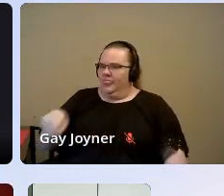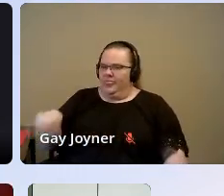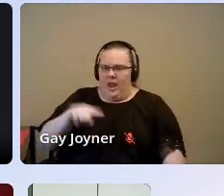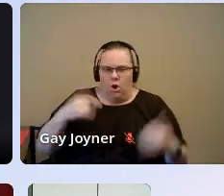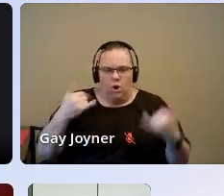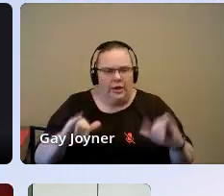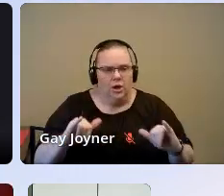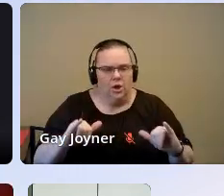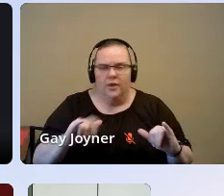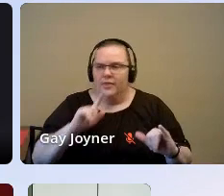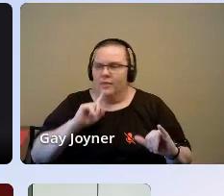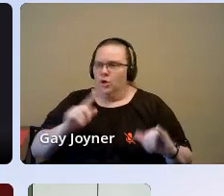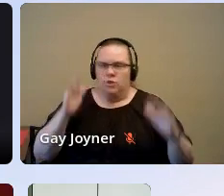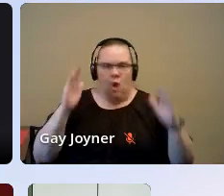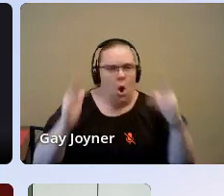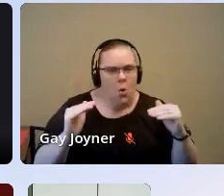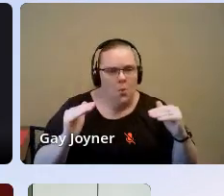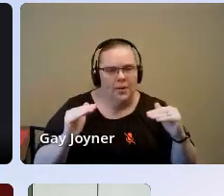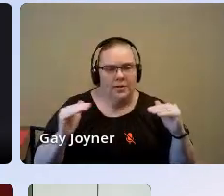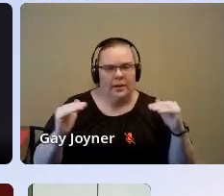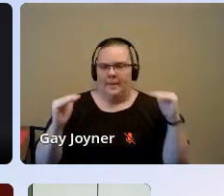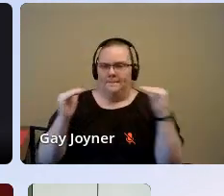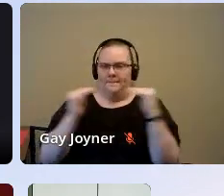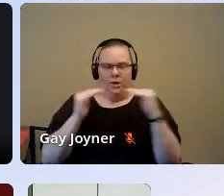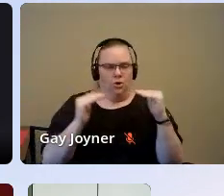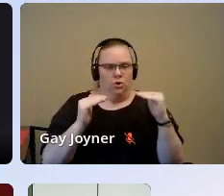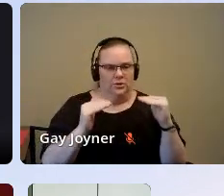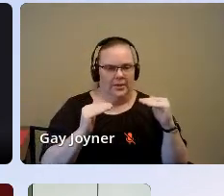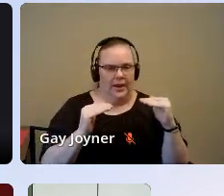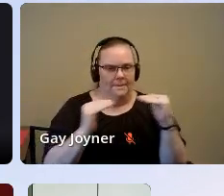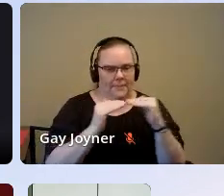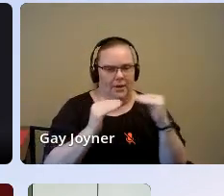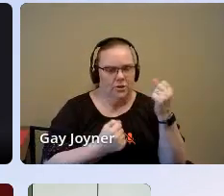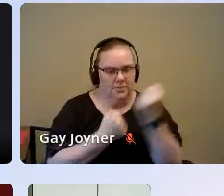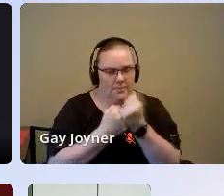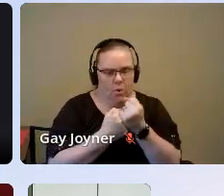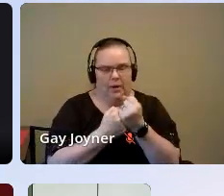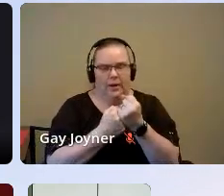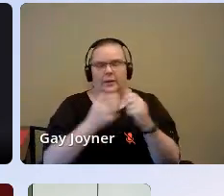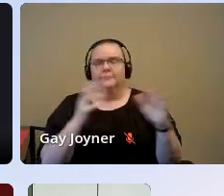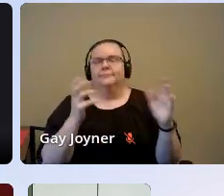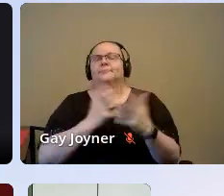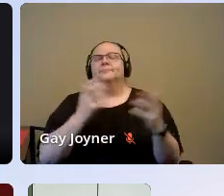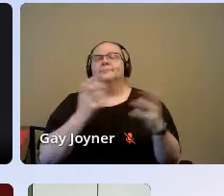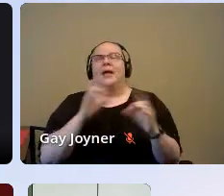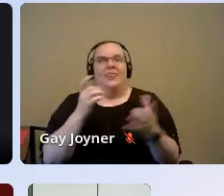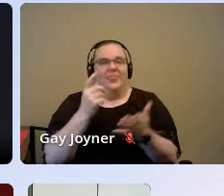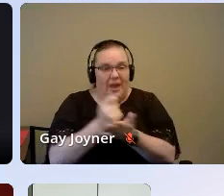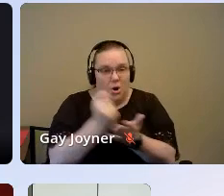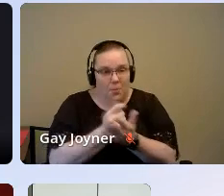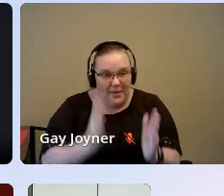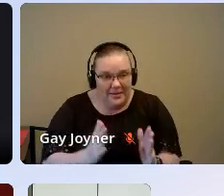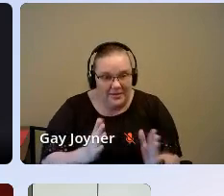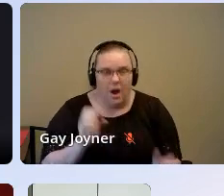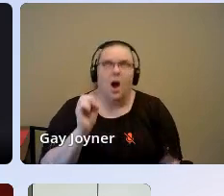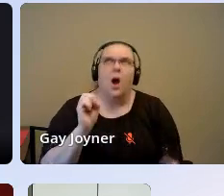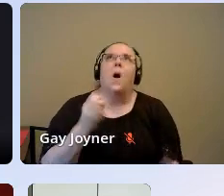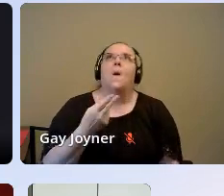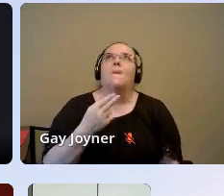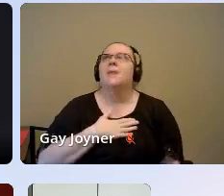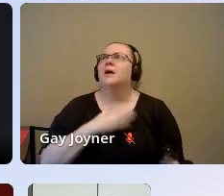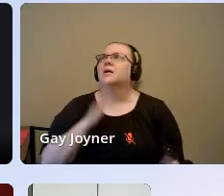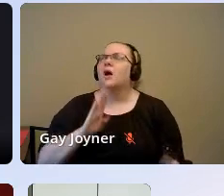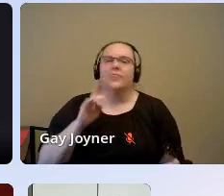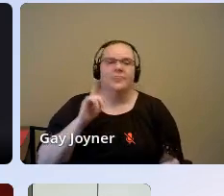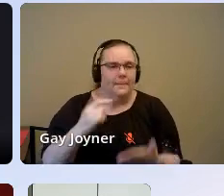there's hope. There's hope in peers. There's hope in lived experience and peer support. And also therapists who believed in me, who were like, I know you feel like this,